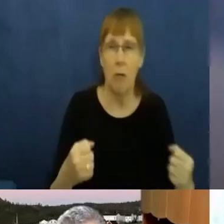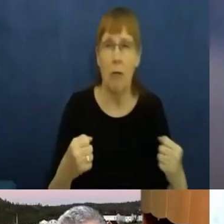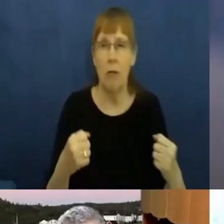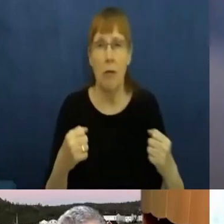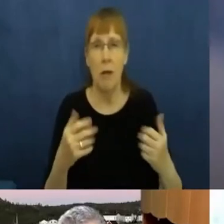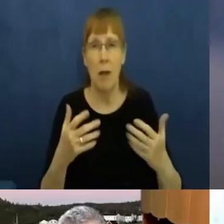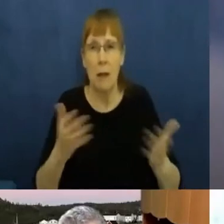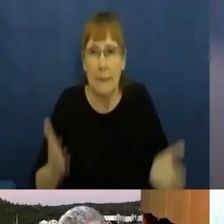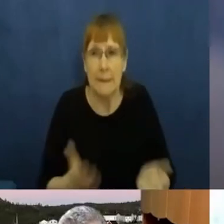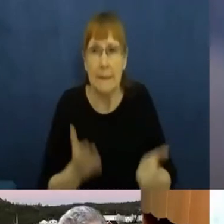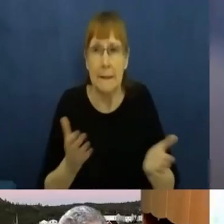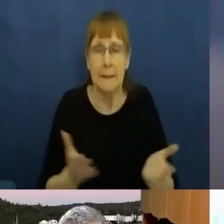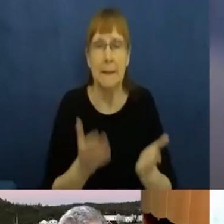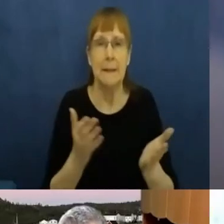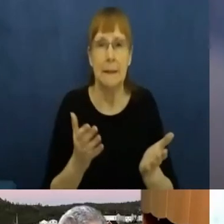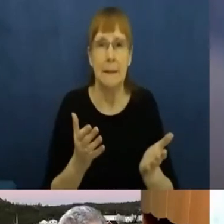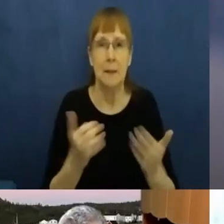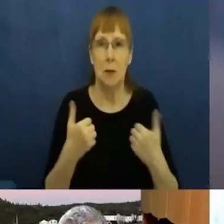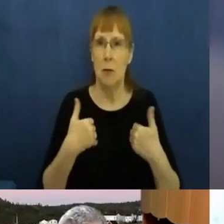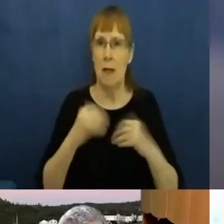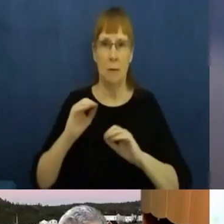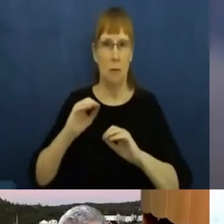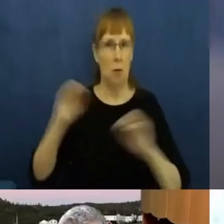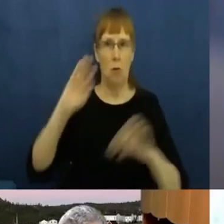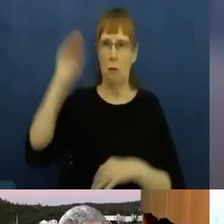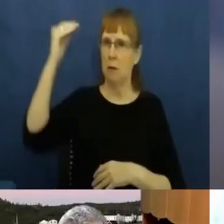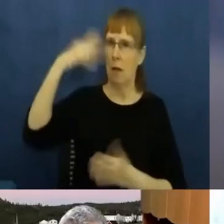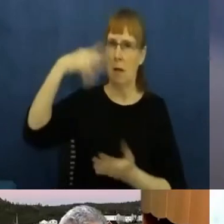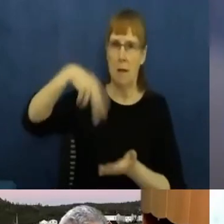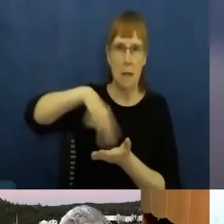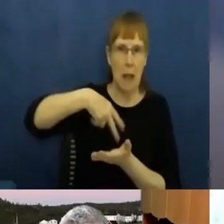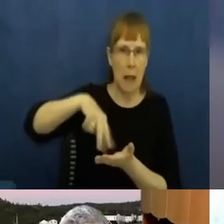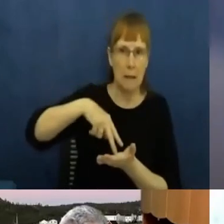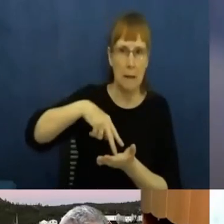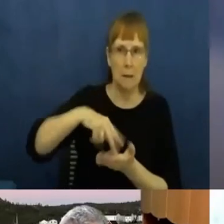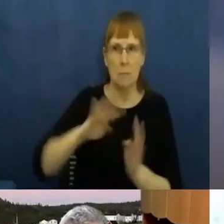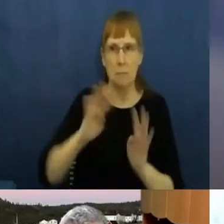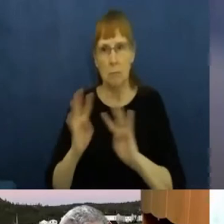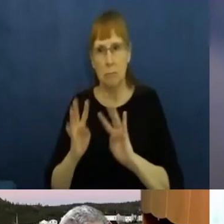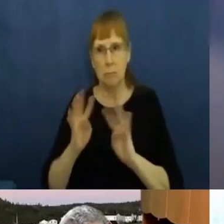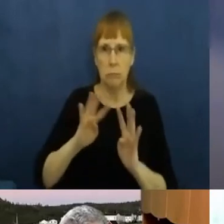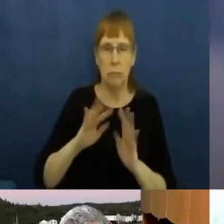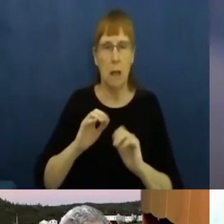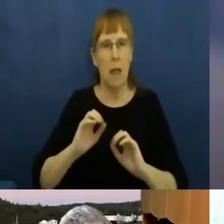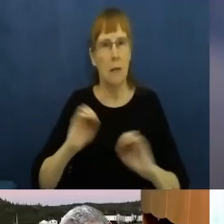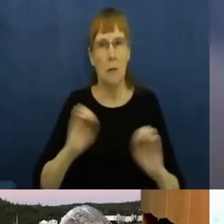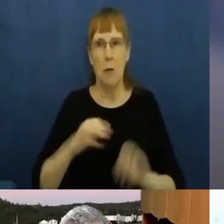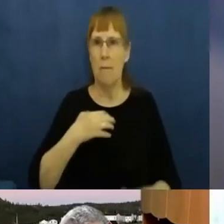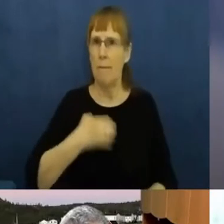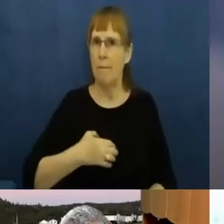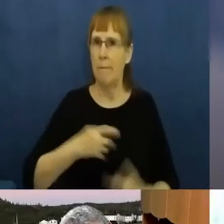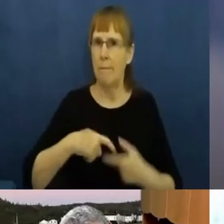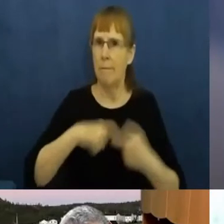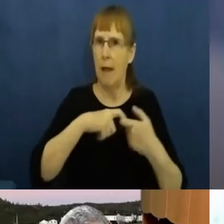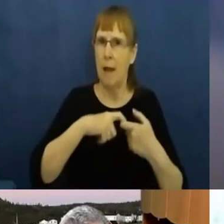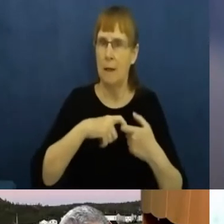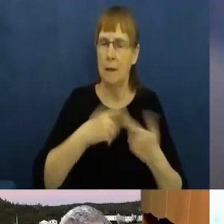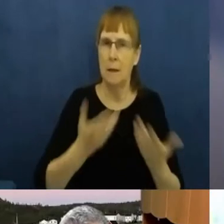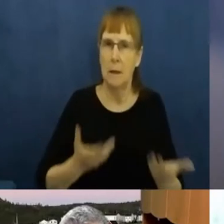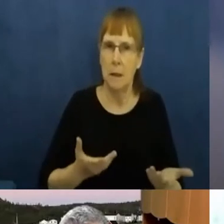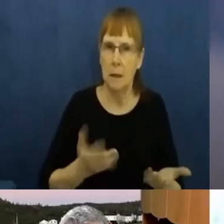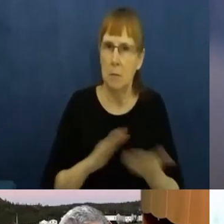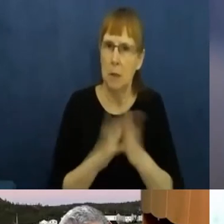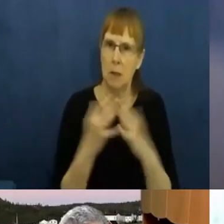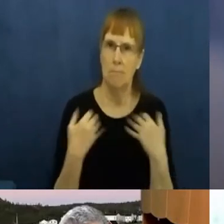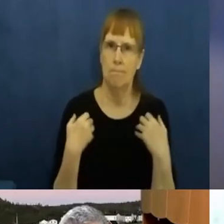the idea of not having Sundance and not having the fast and not strengthening ourselves